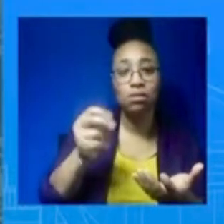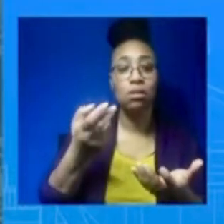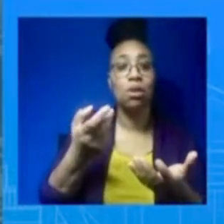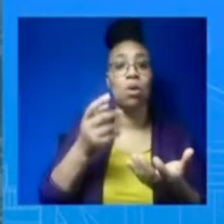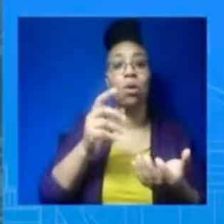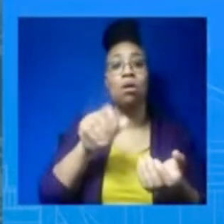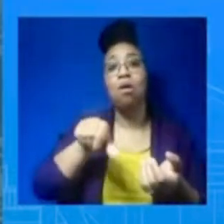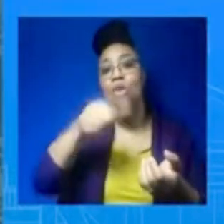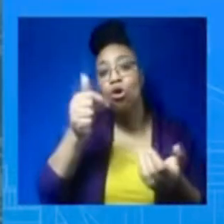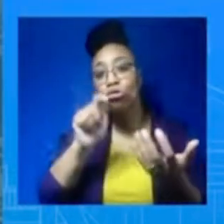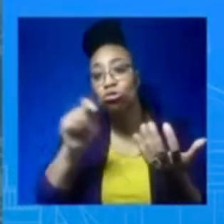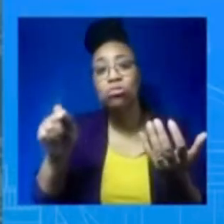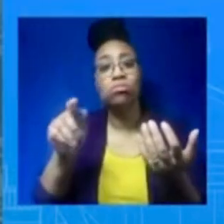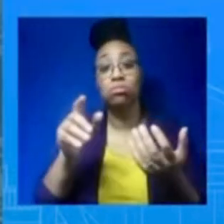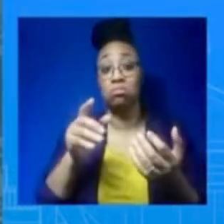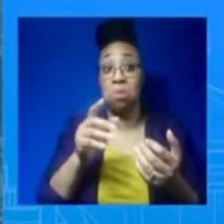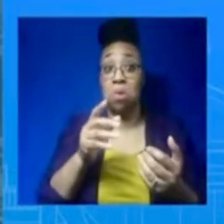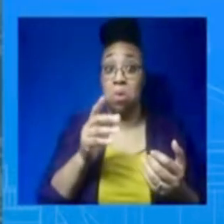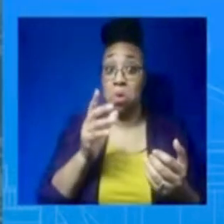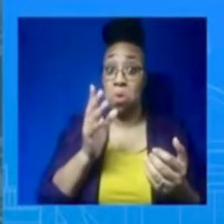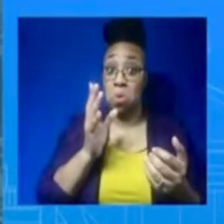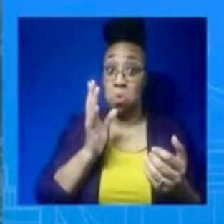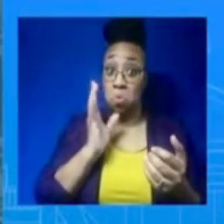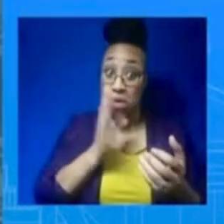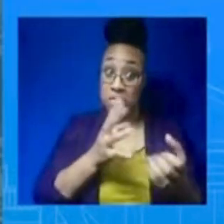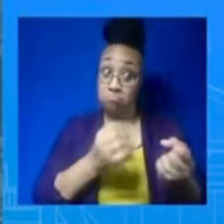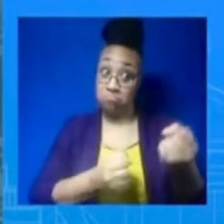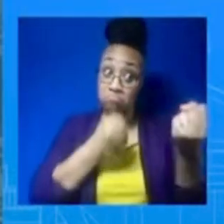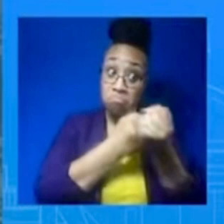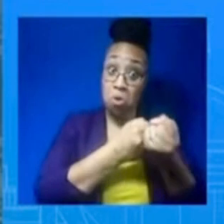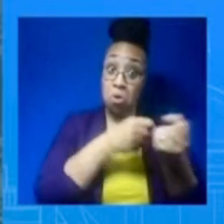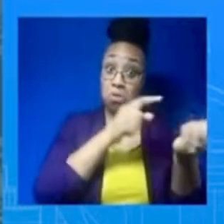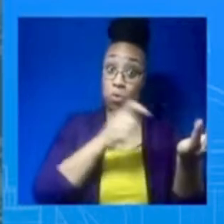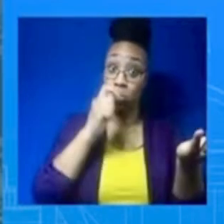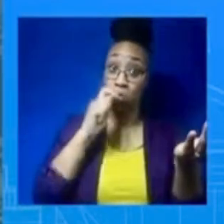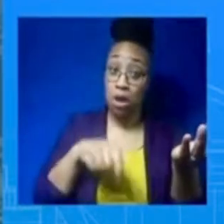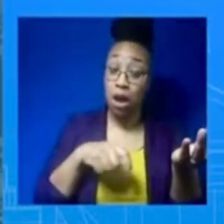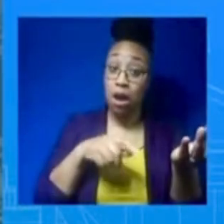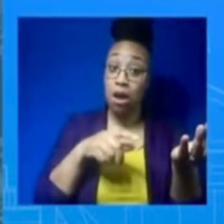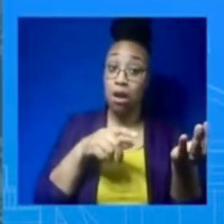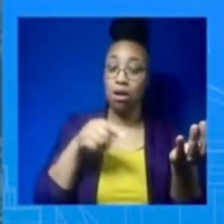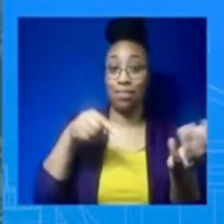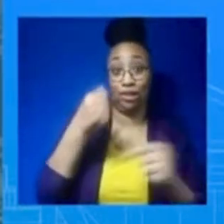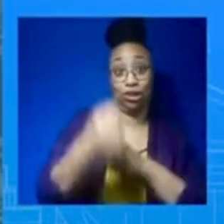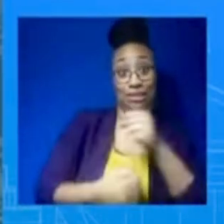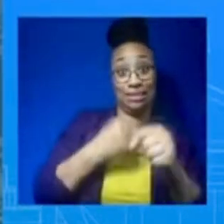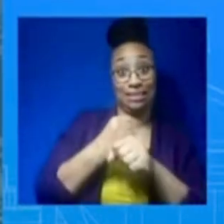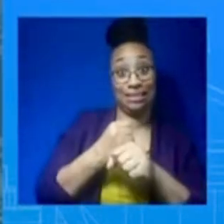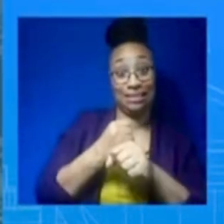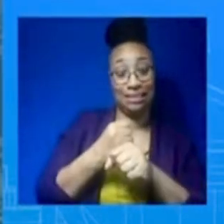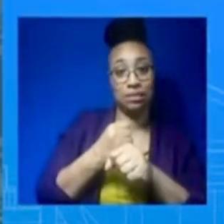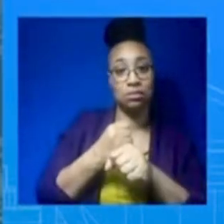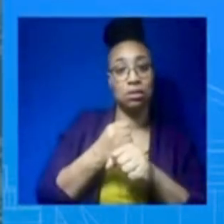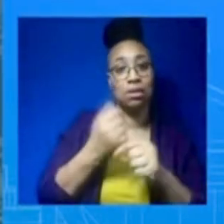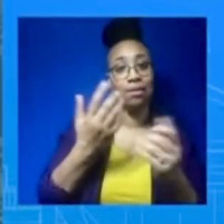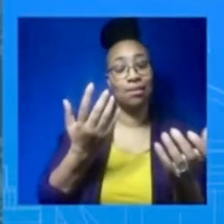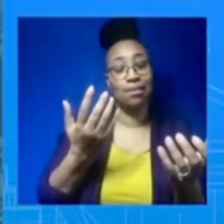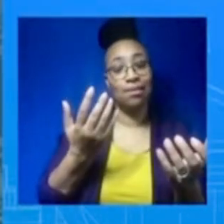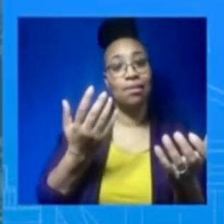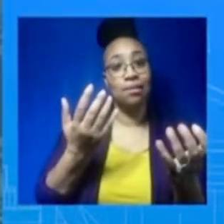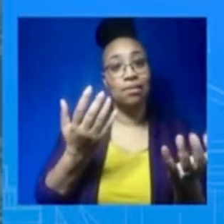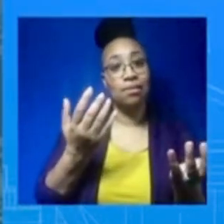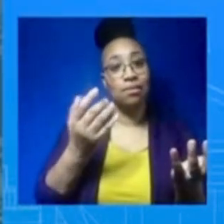you we'd have to go back. But obviously, if we feel like we need to, back to the President's comments about as long as it takes, we'll do that. And we'll do that at the appropriate time,